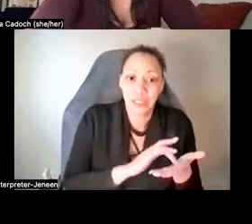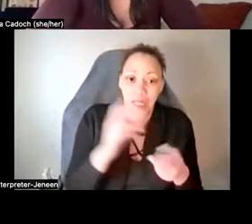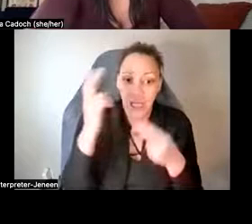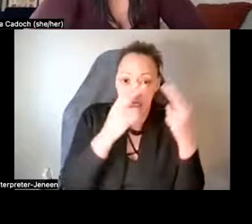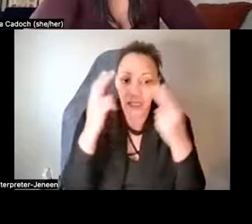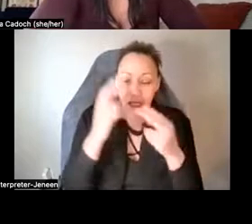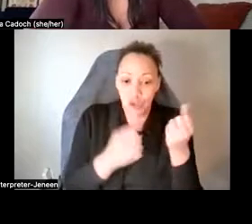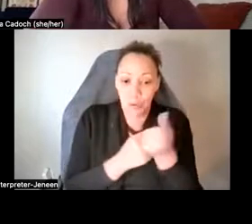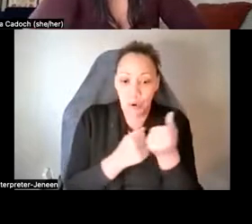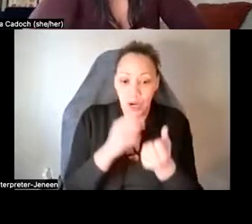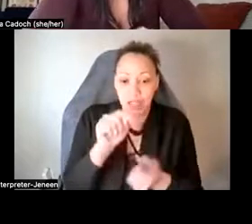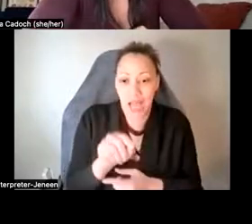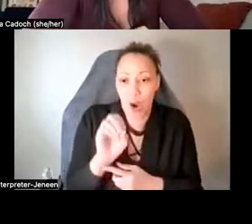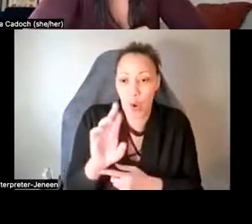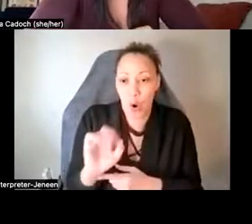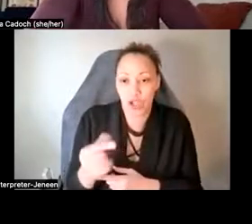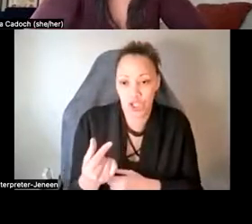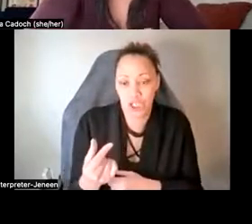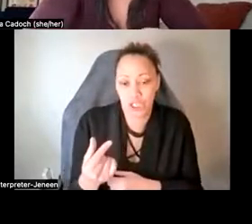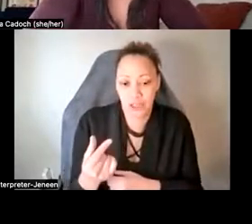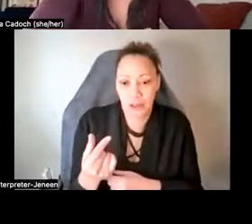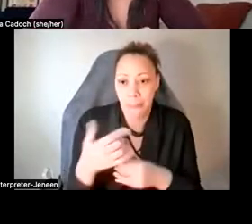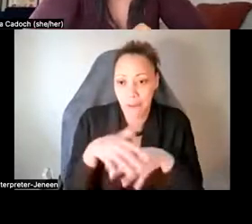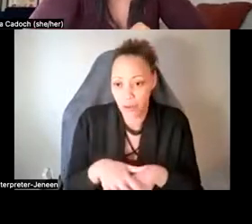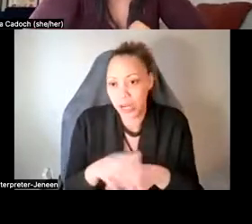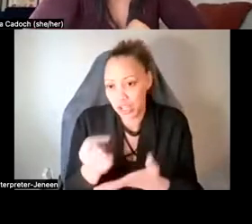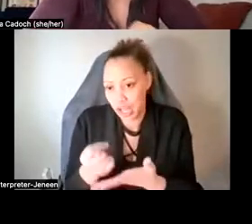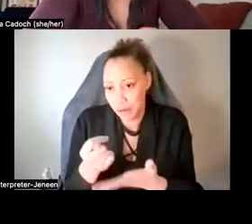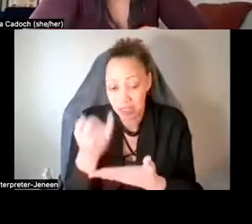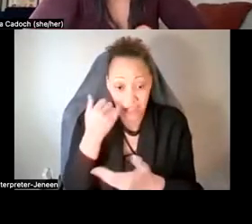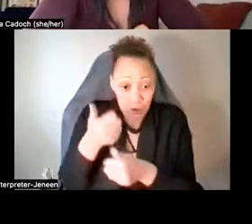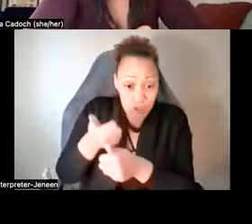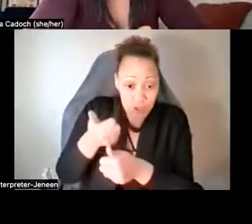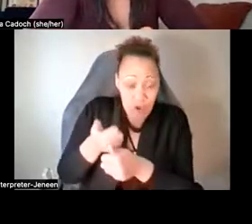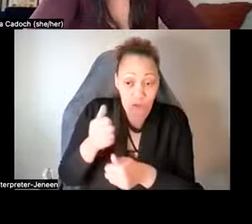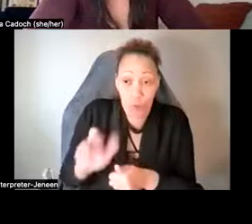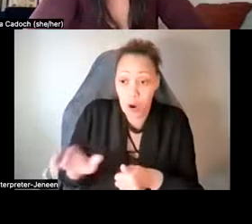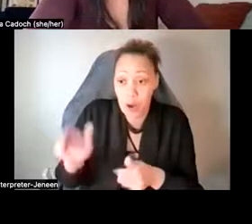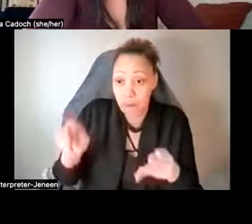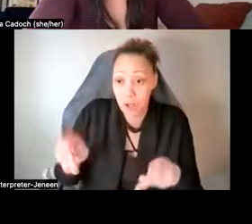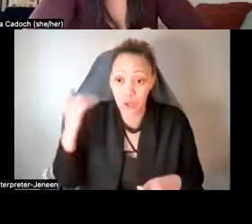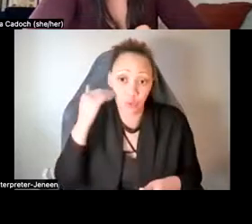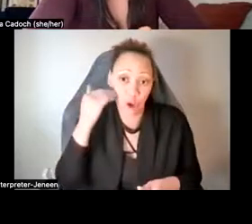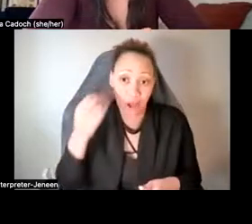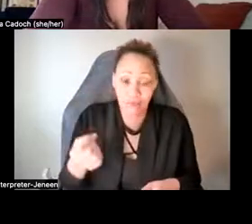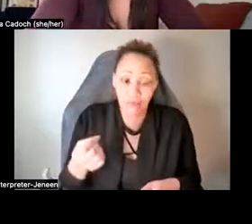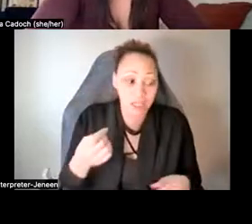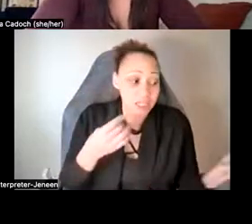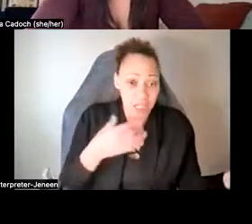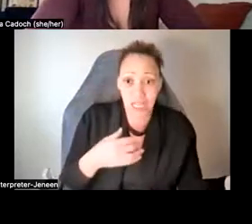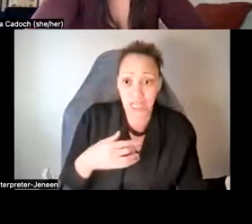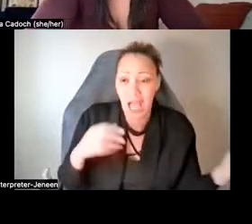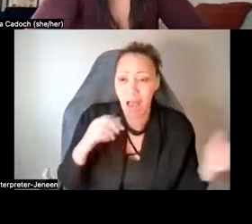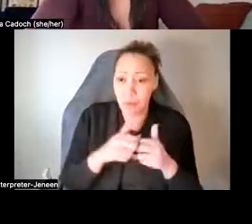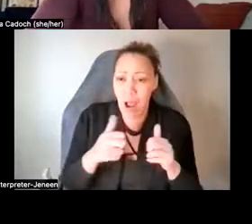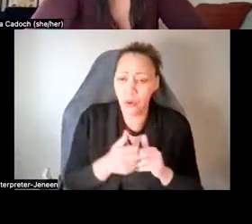find integration therapists. So if you or anybody, you know, has taken any psychedelics and is having trouble making sense